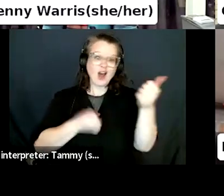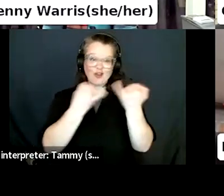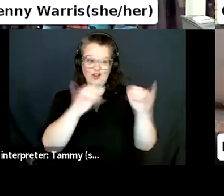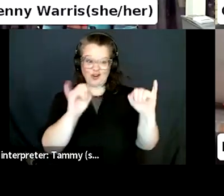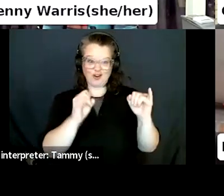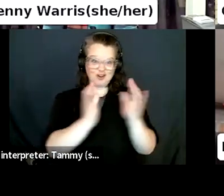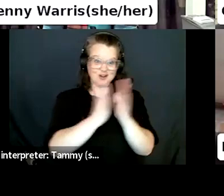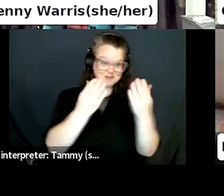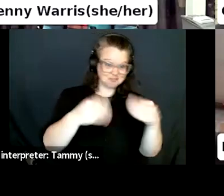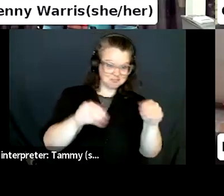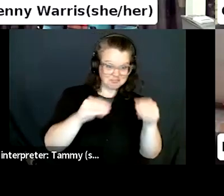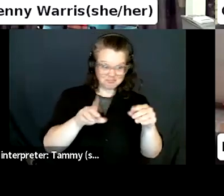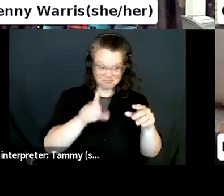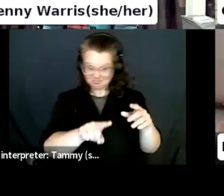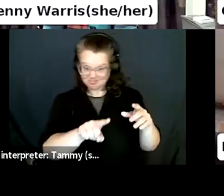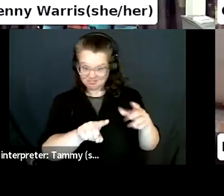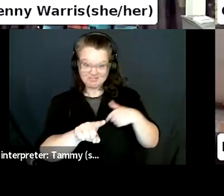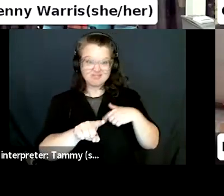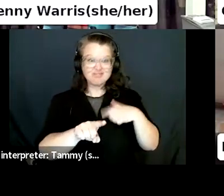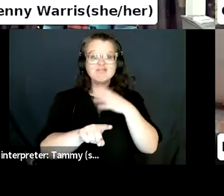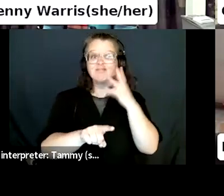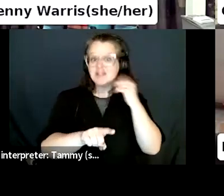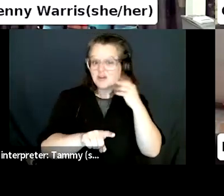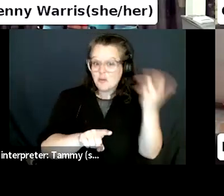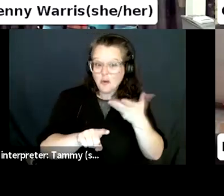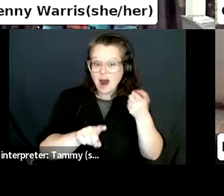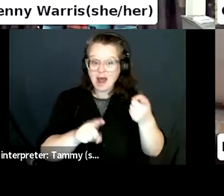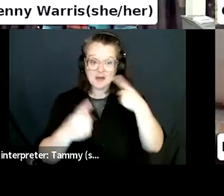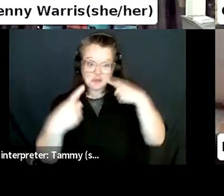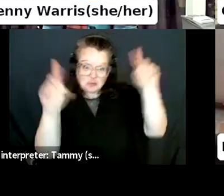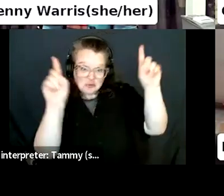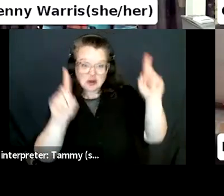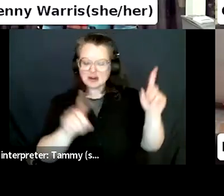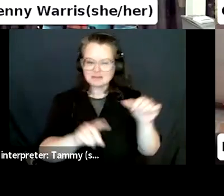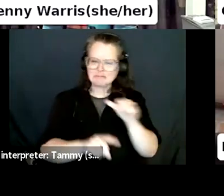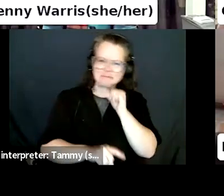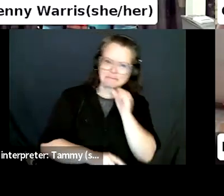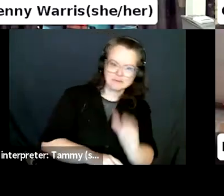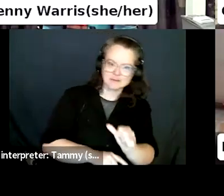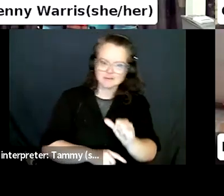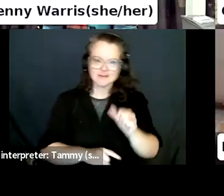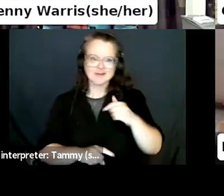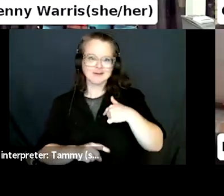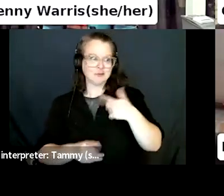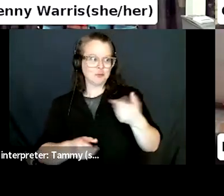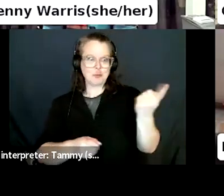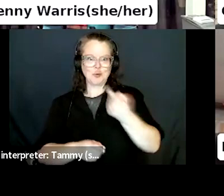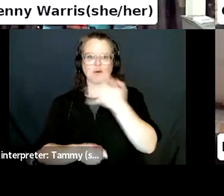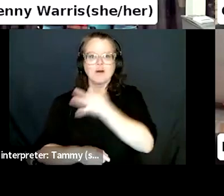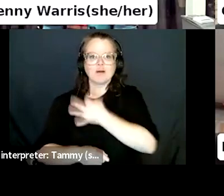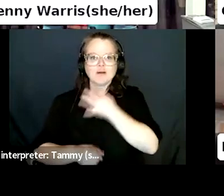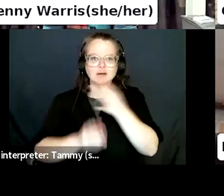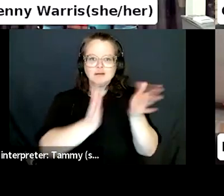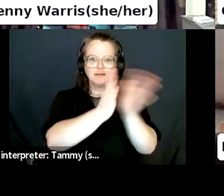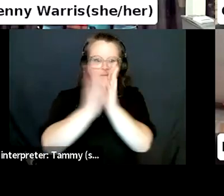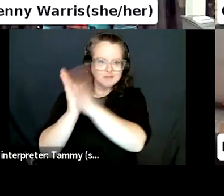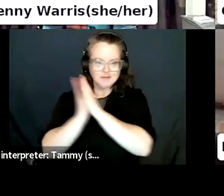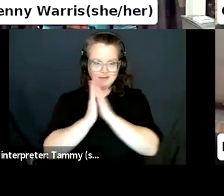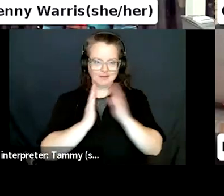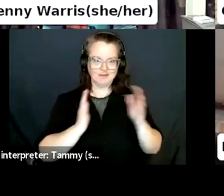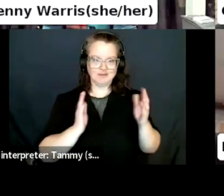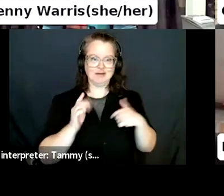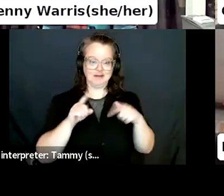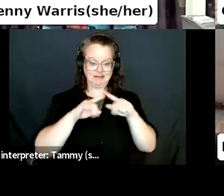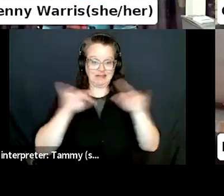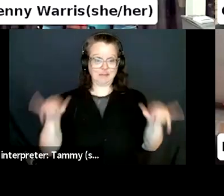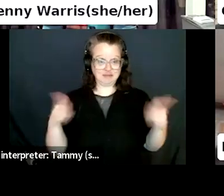our store because we are so niche and very much in their wheelhouse and we will have things physically in the store that otherwise they've been